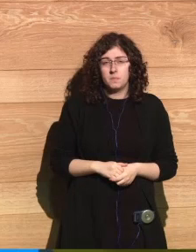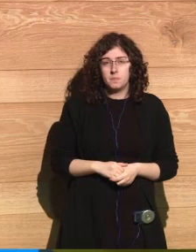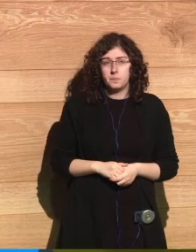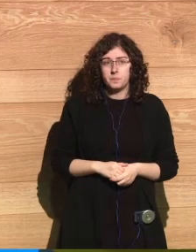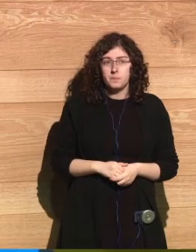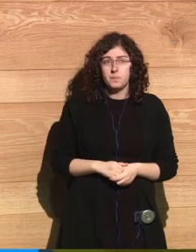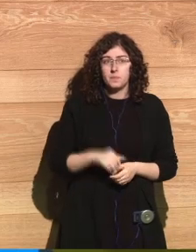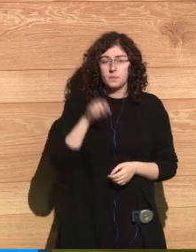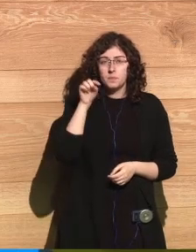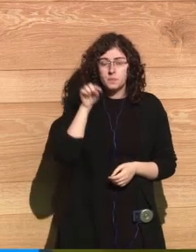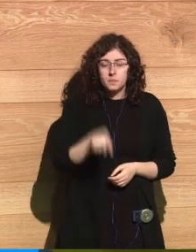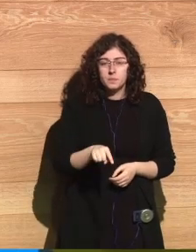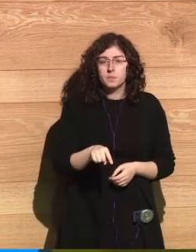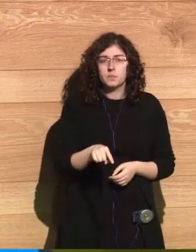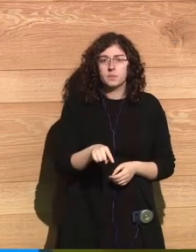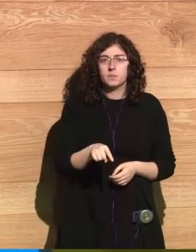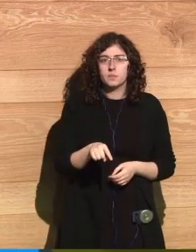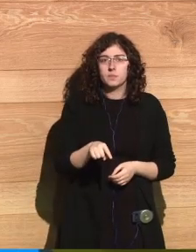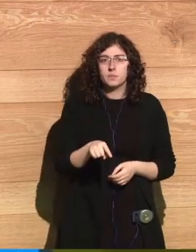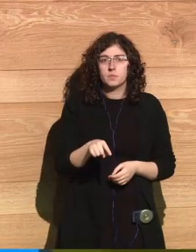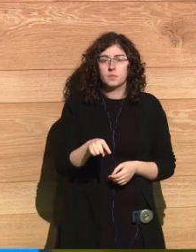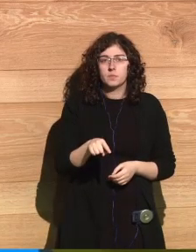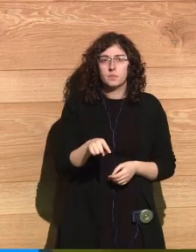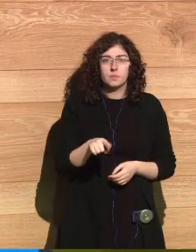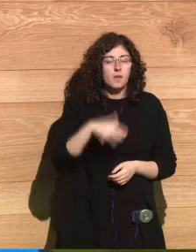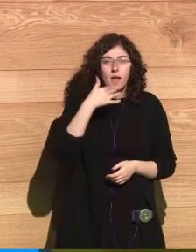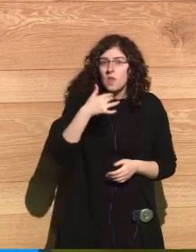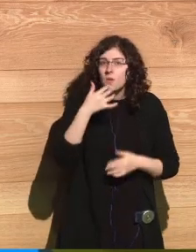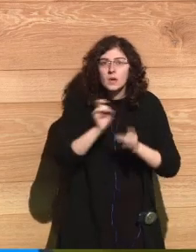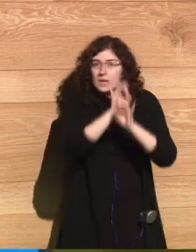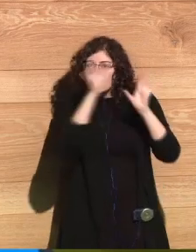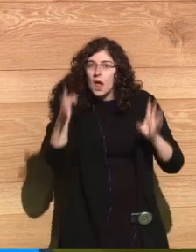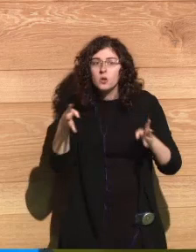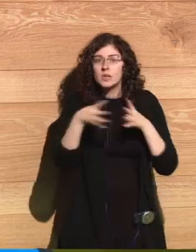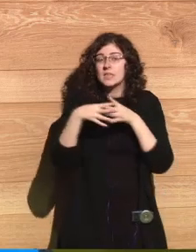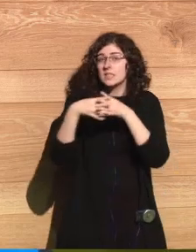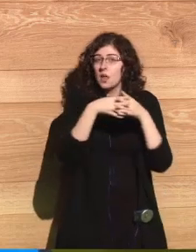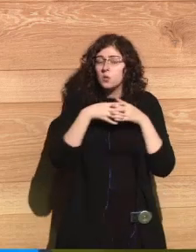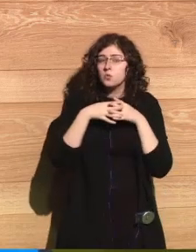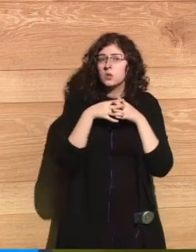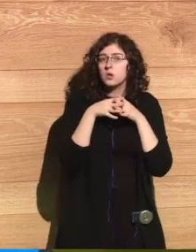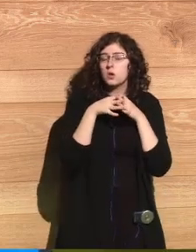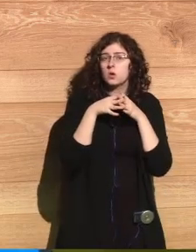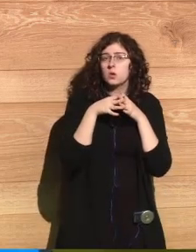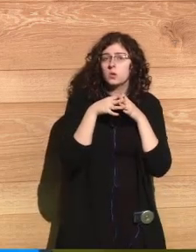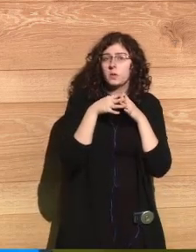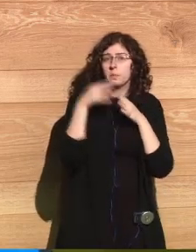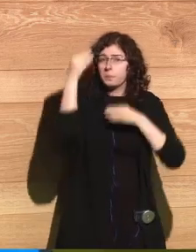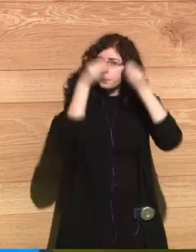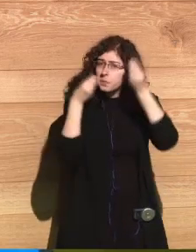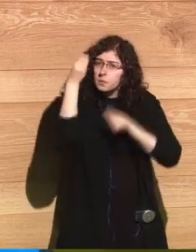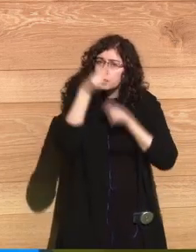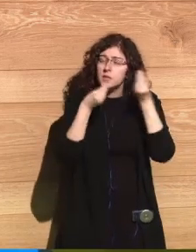the United States is planning a nuclear war because testing is a predicament